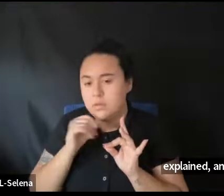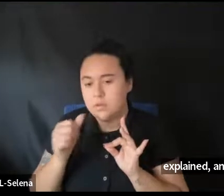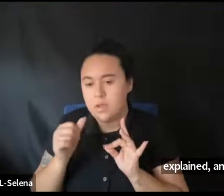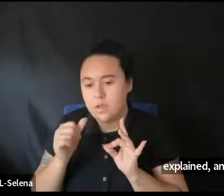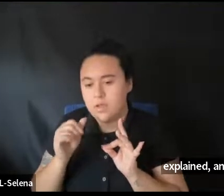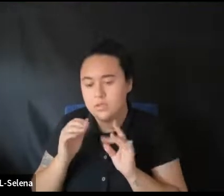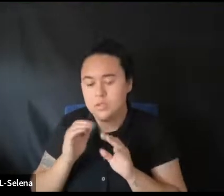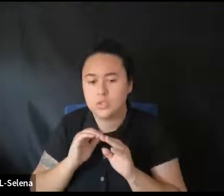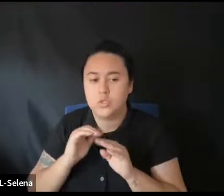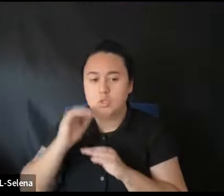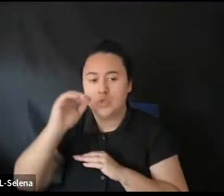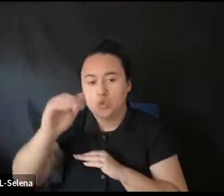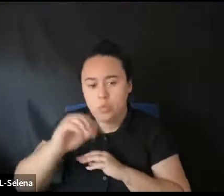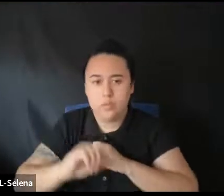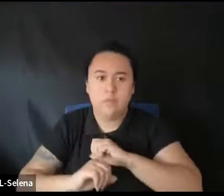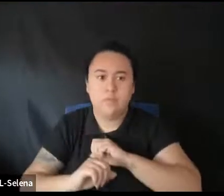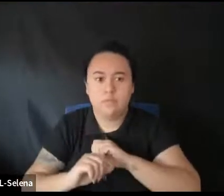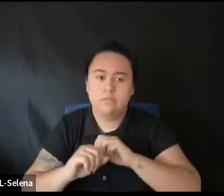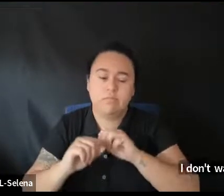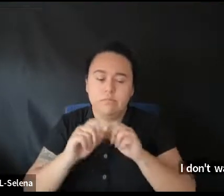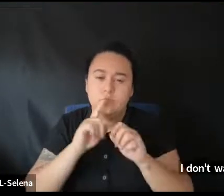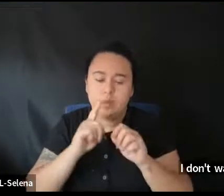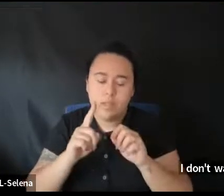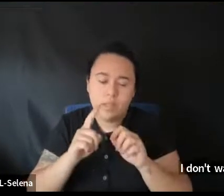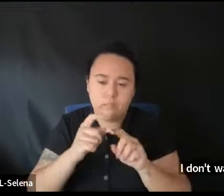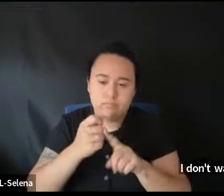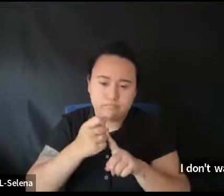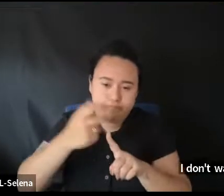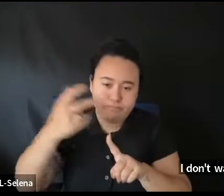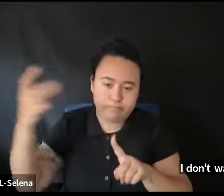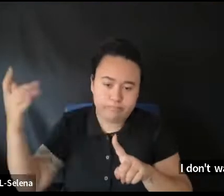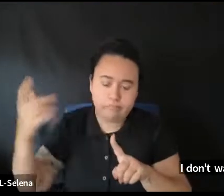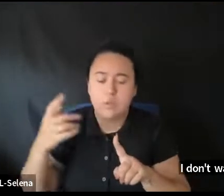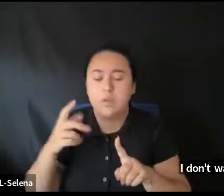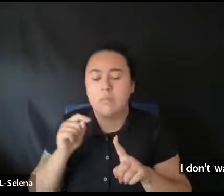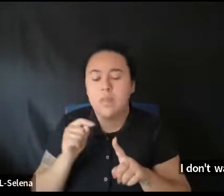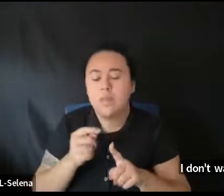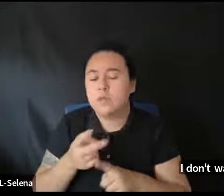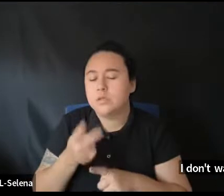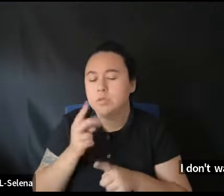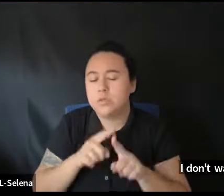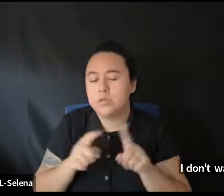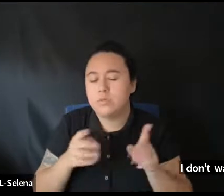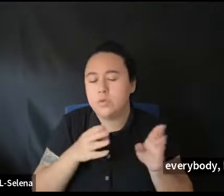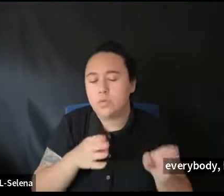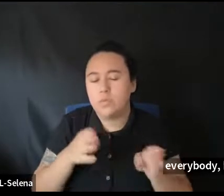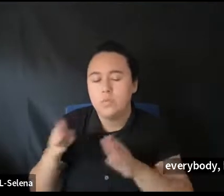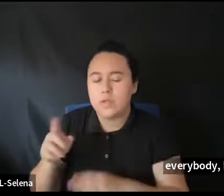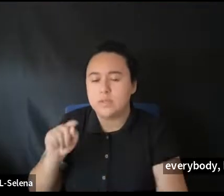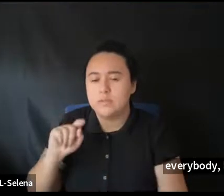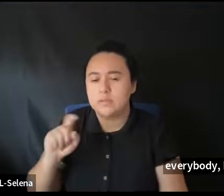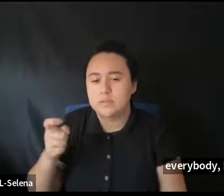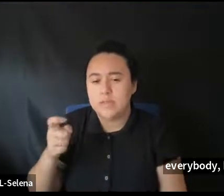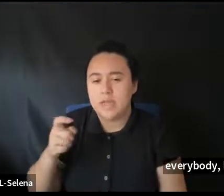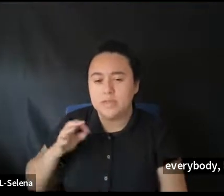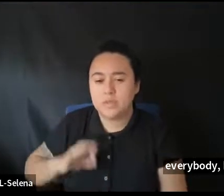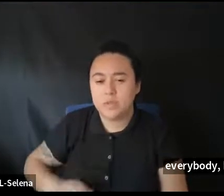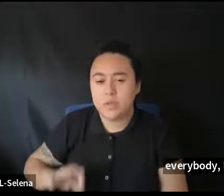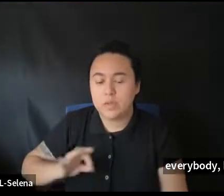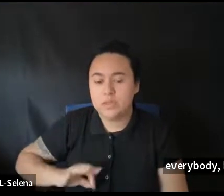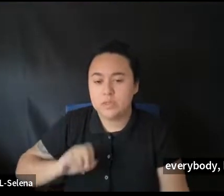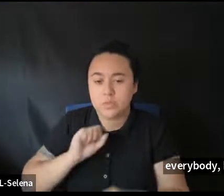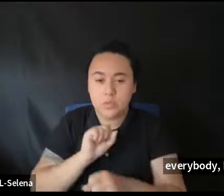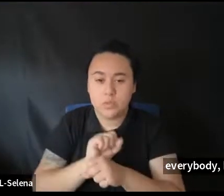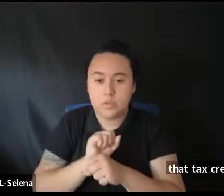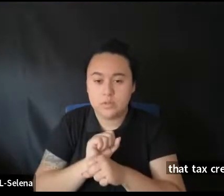for everybody, but I'm just, there are two different ways that tax credits work in these two different ways that Cesar